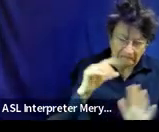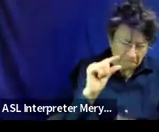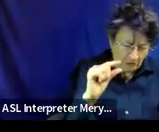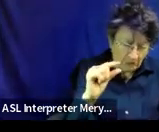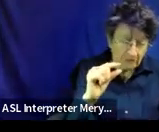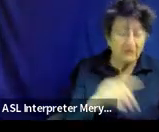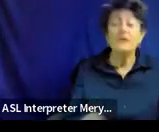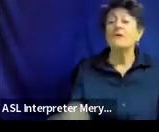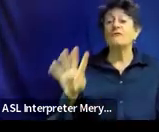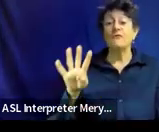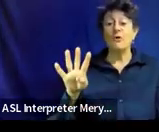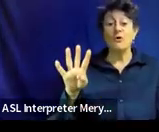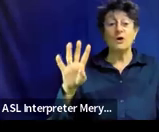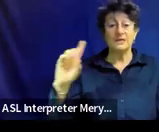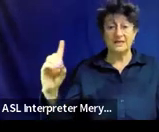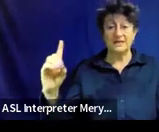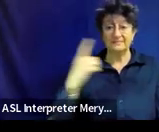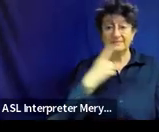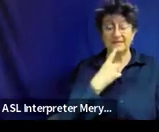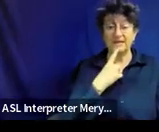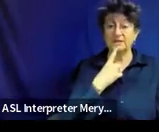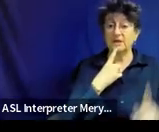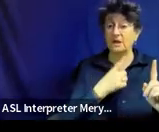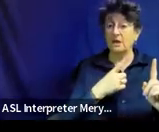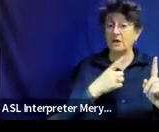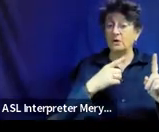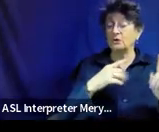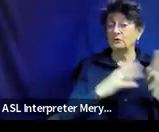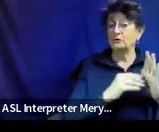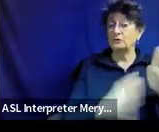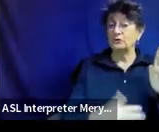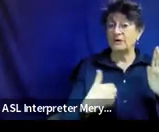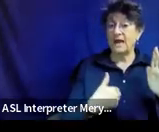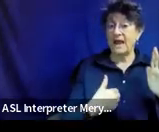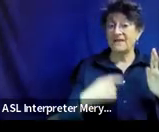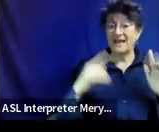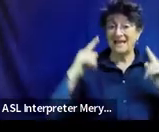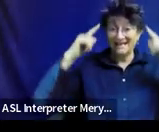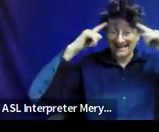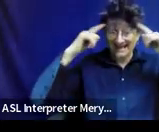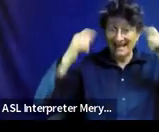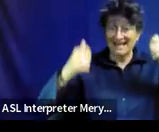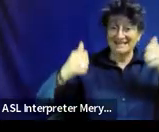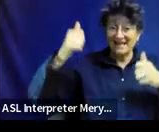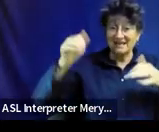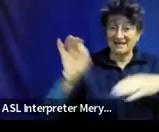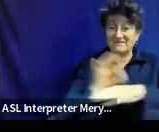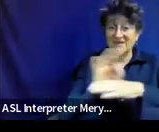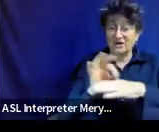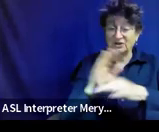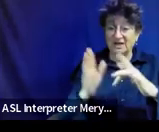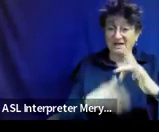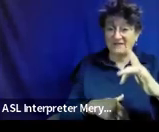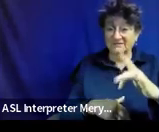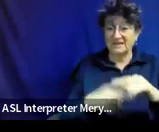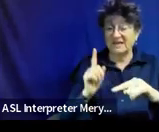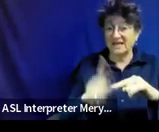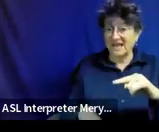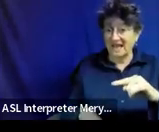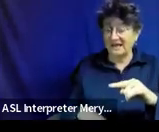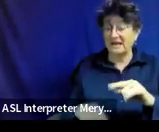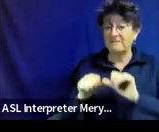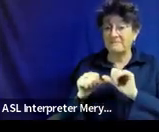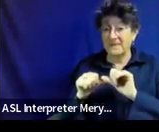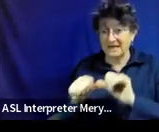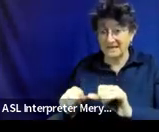And it says that Julia has executive functioning deficits and cannot maintain attention to task. What would be